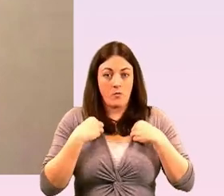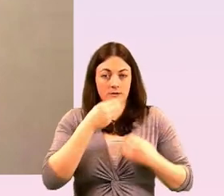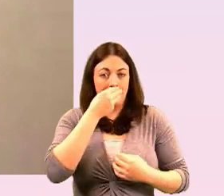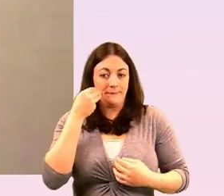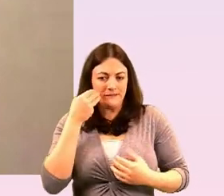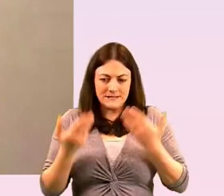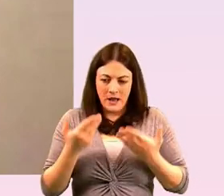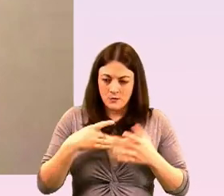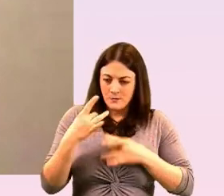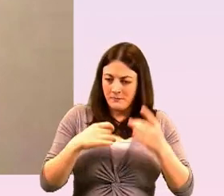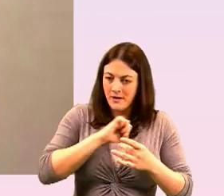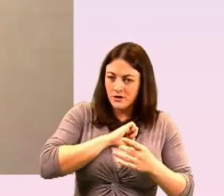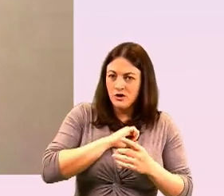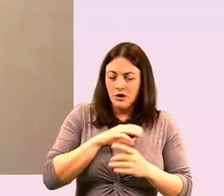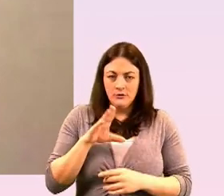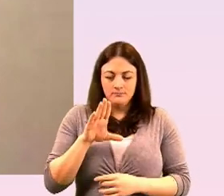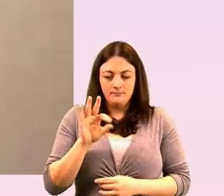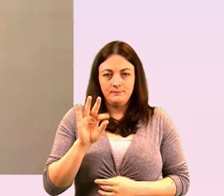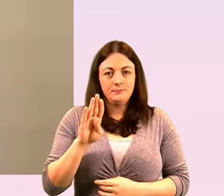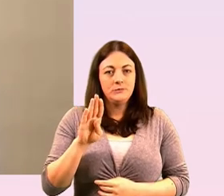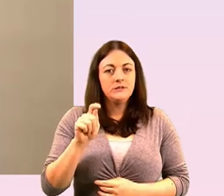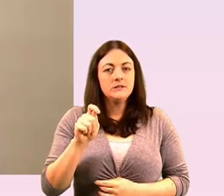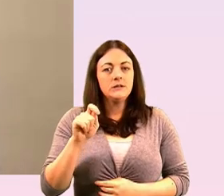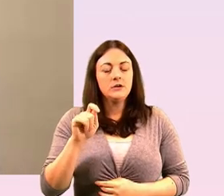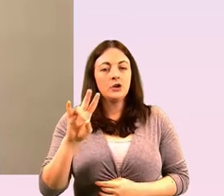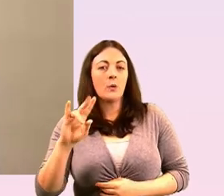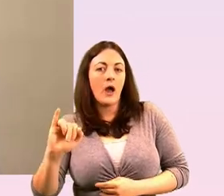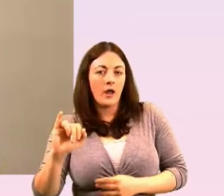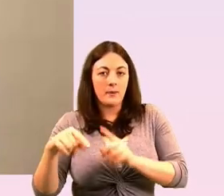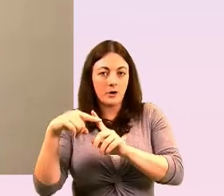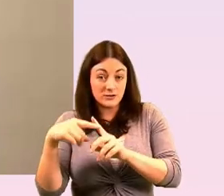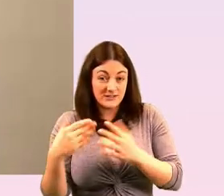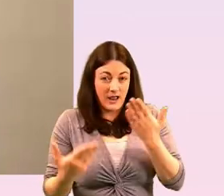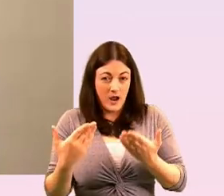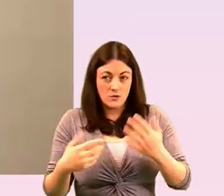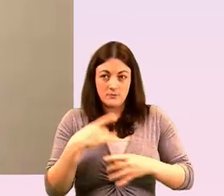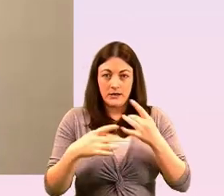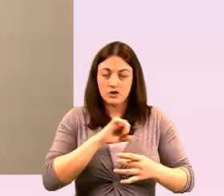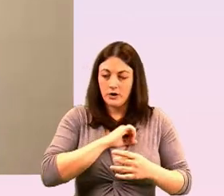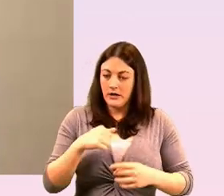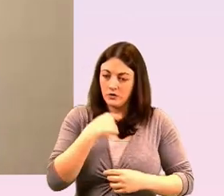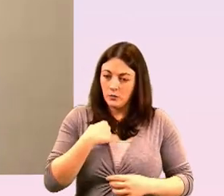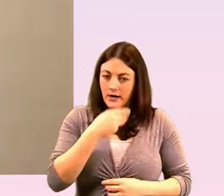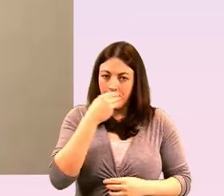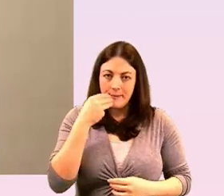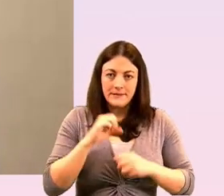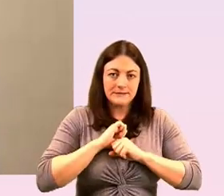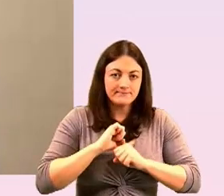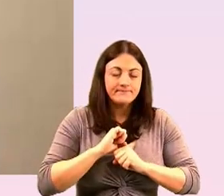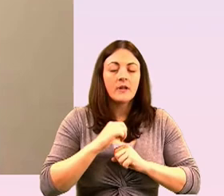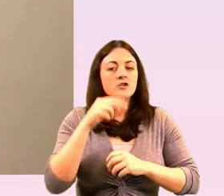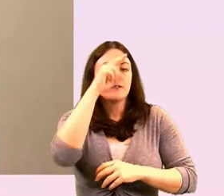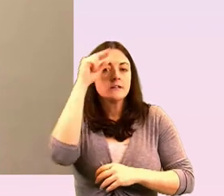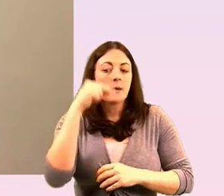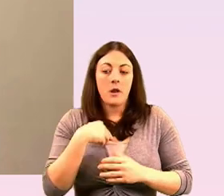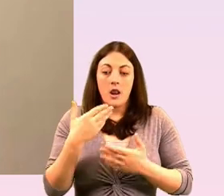commitment to lgbti plus um it is really i suppose about thinking in the strategic long term where